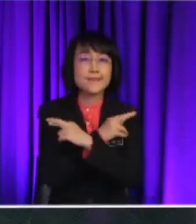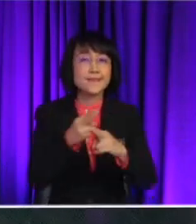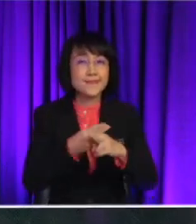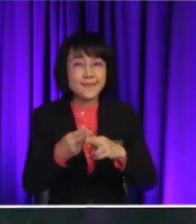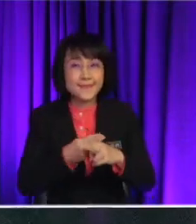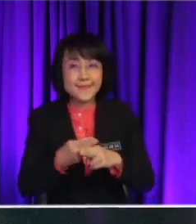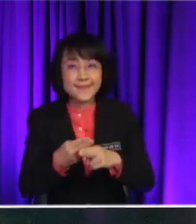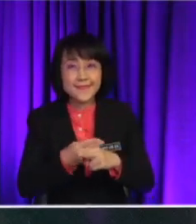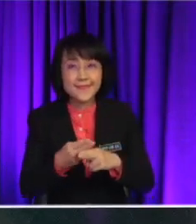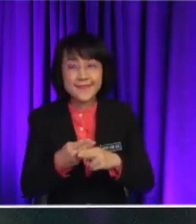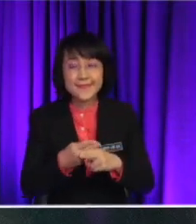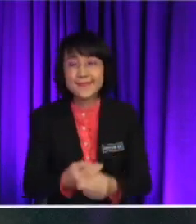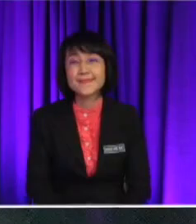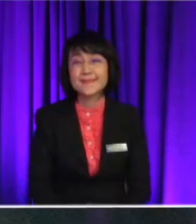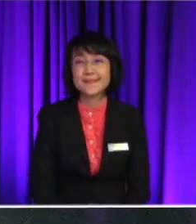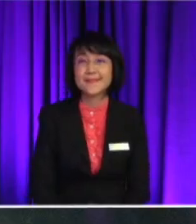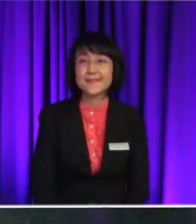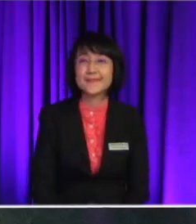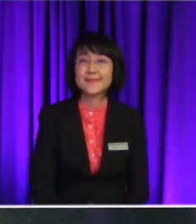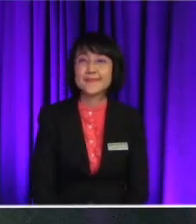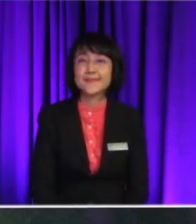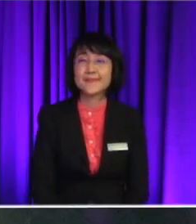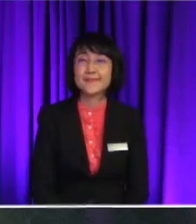on Upper Form on Didit TV KPM